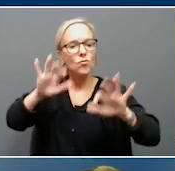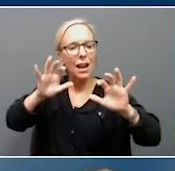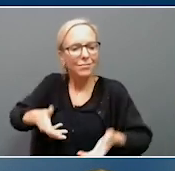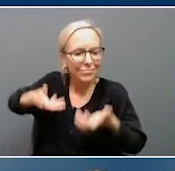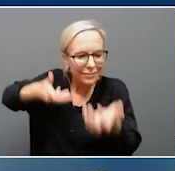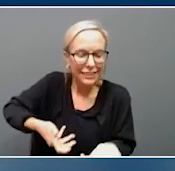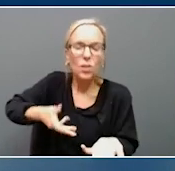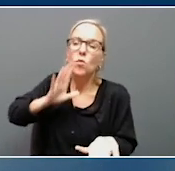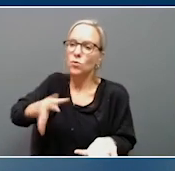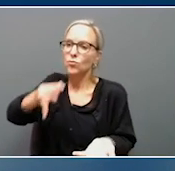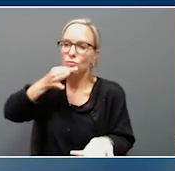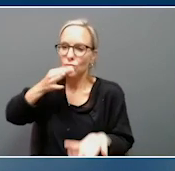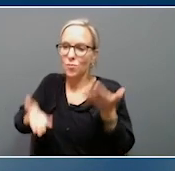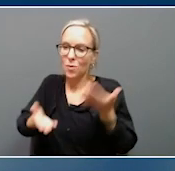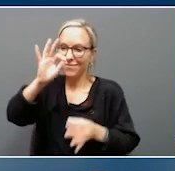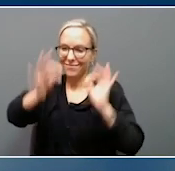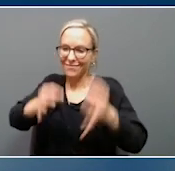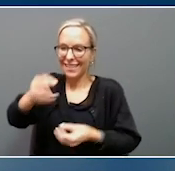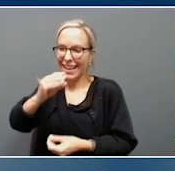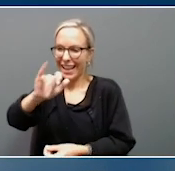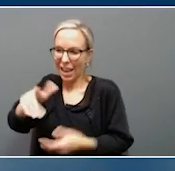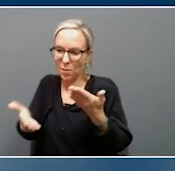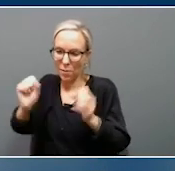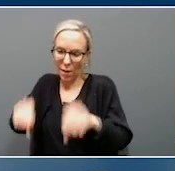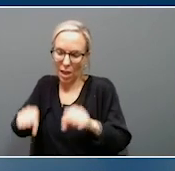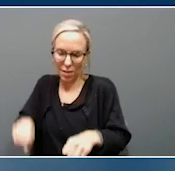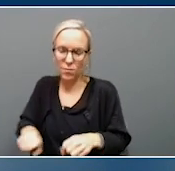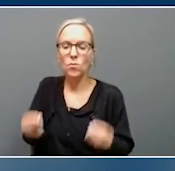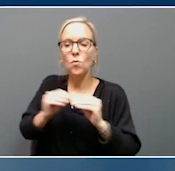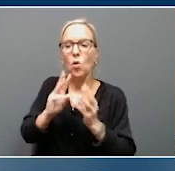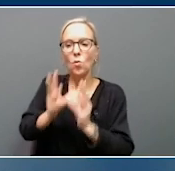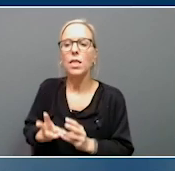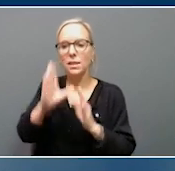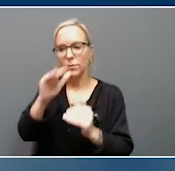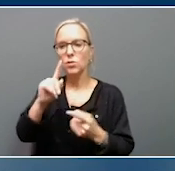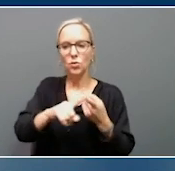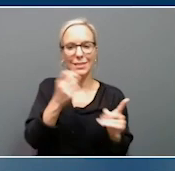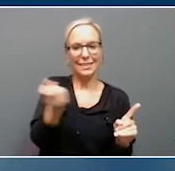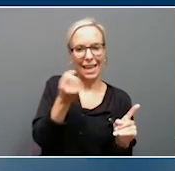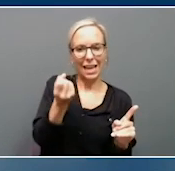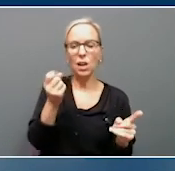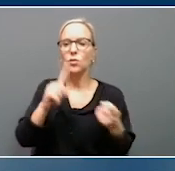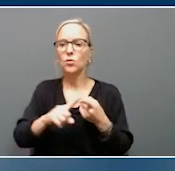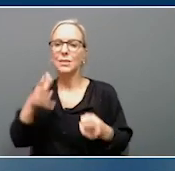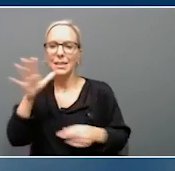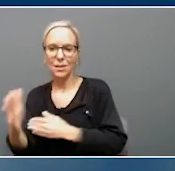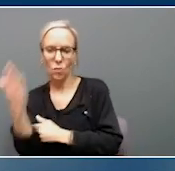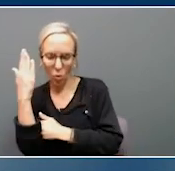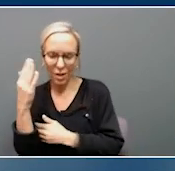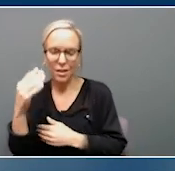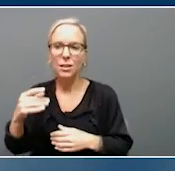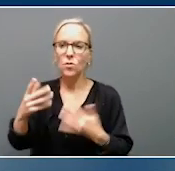expected or possible. More weather is expected Sunday morning through Saturday evening, with showers and thunderstorms.